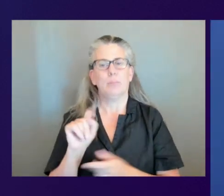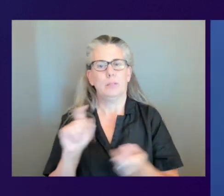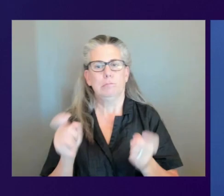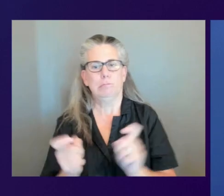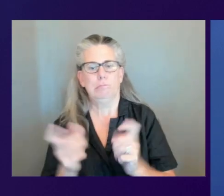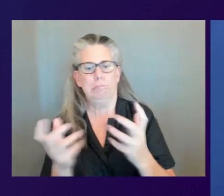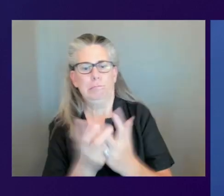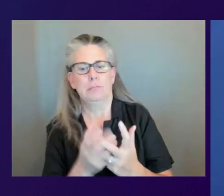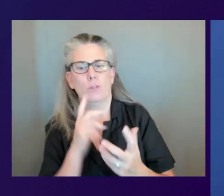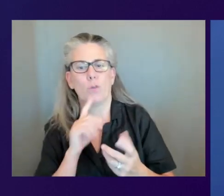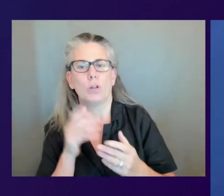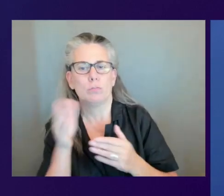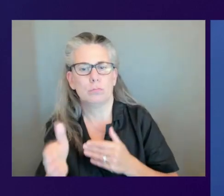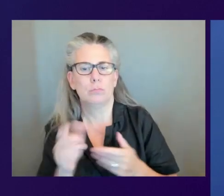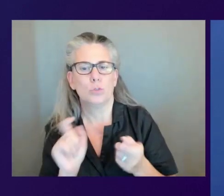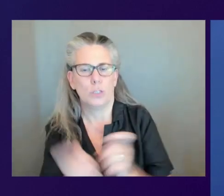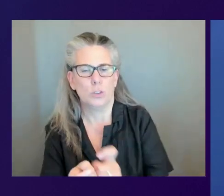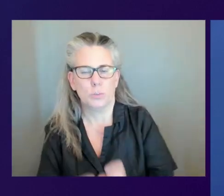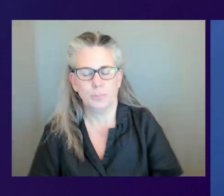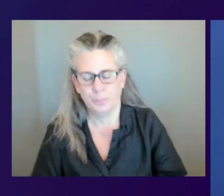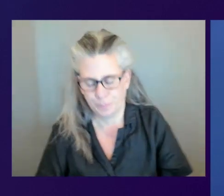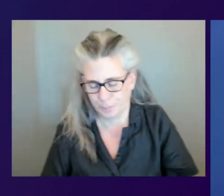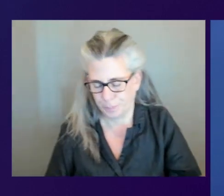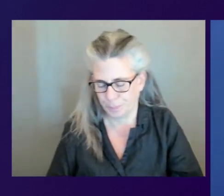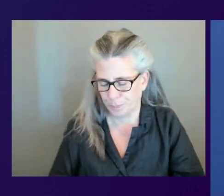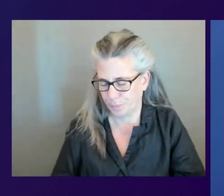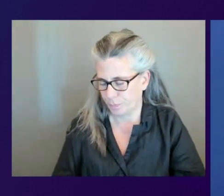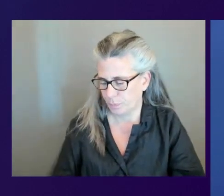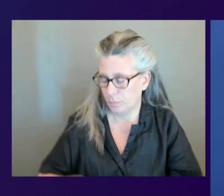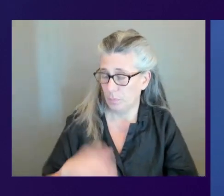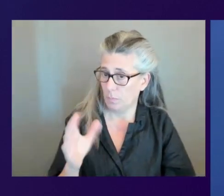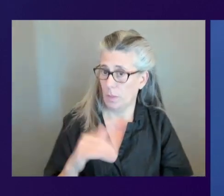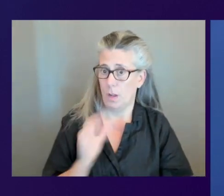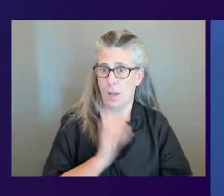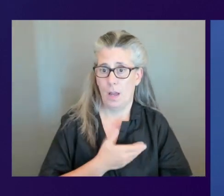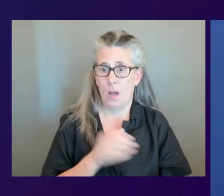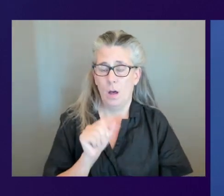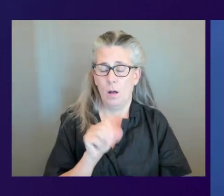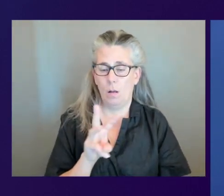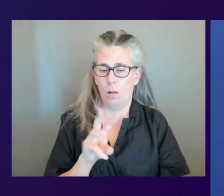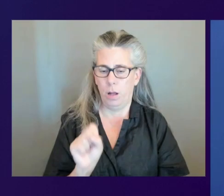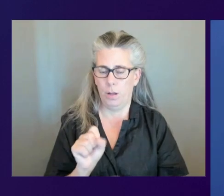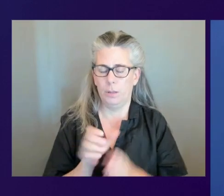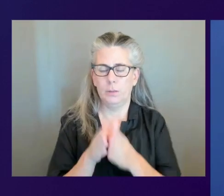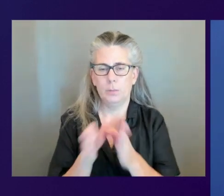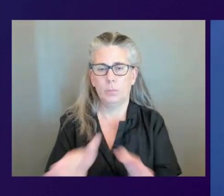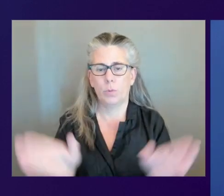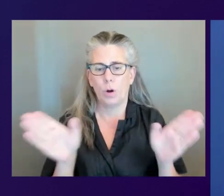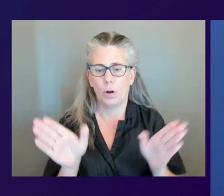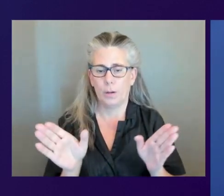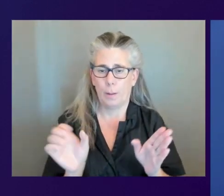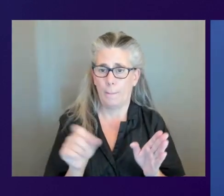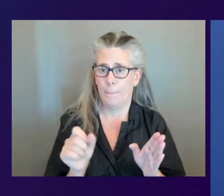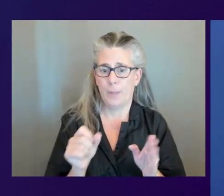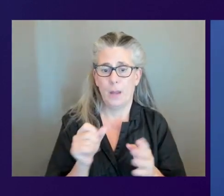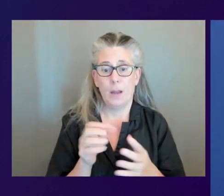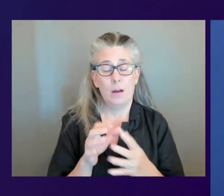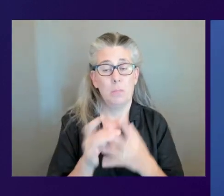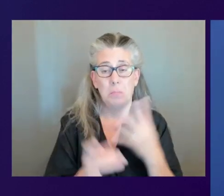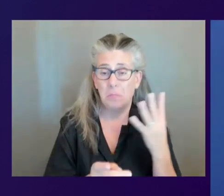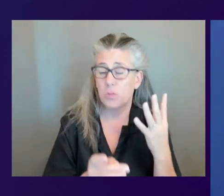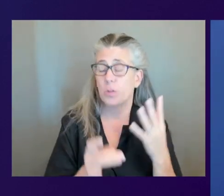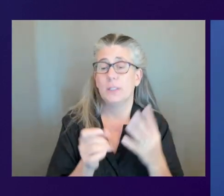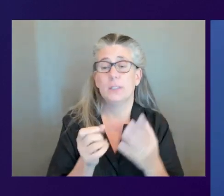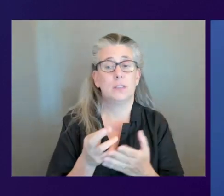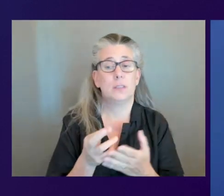we have a broad end user computing portfolio at AWS, that's optimized for flexibility and choice. Now, what does that mean?